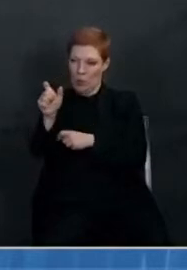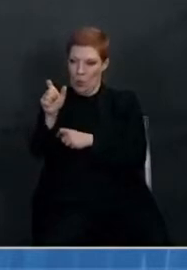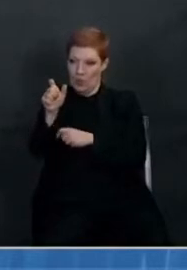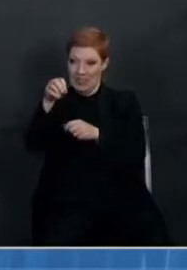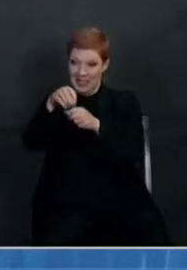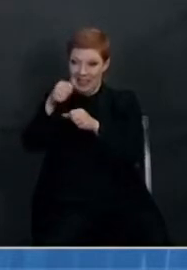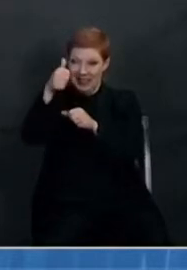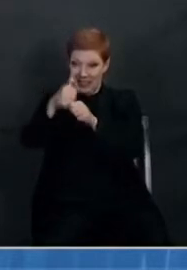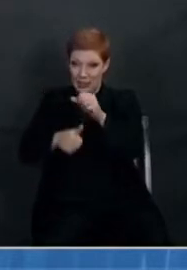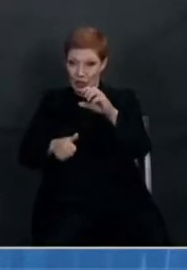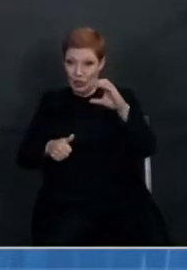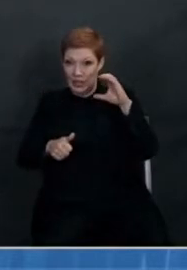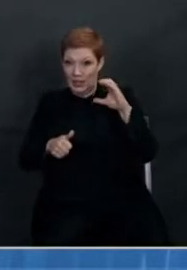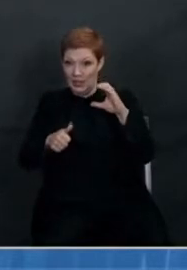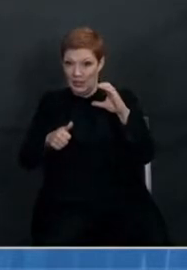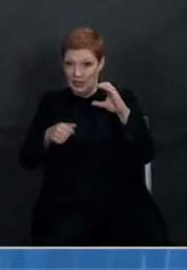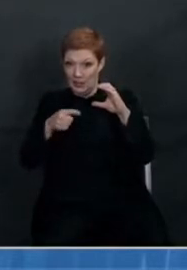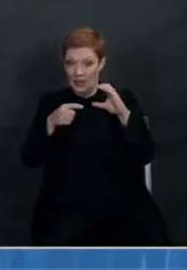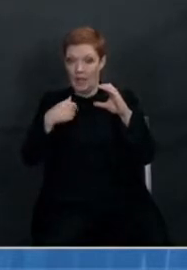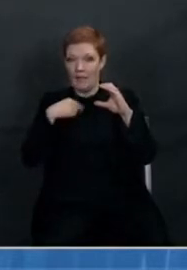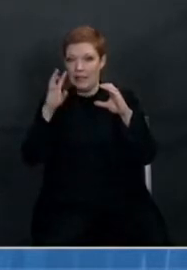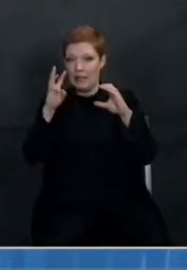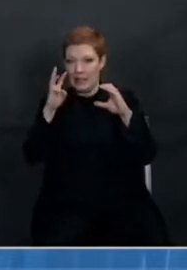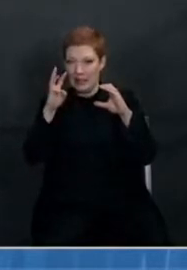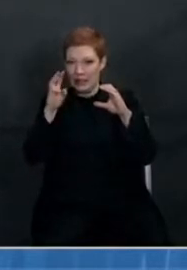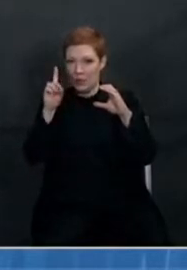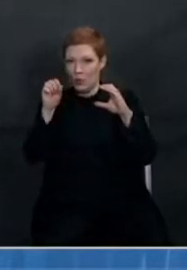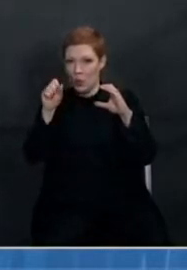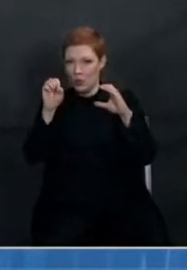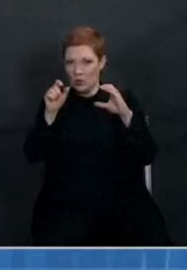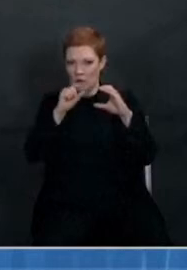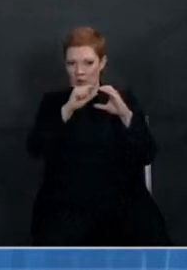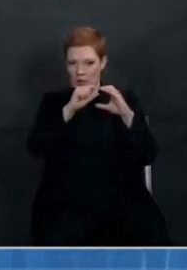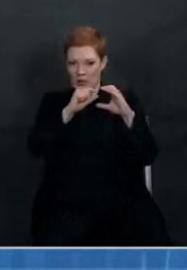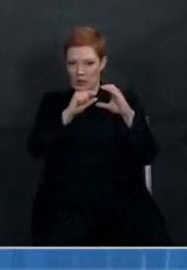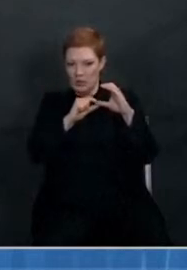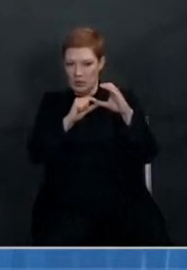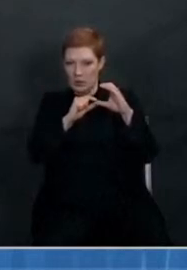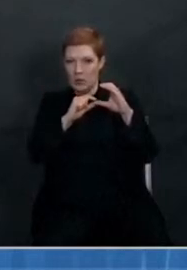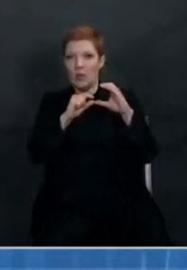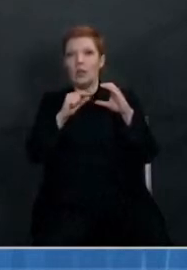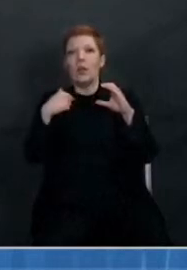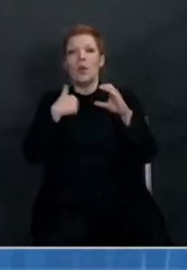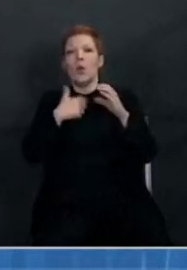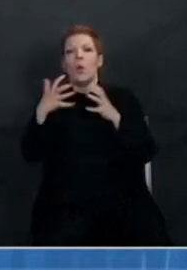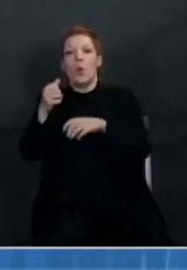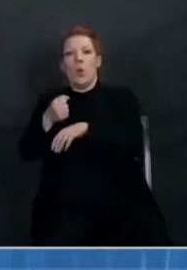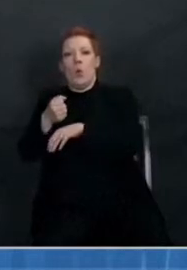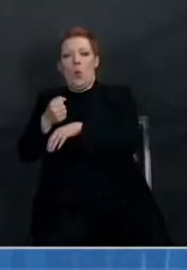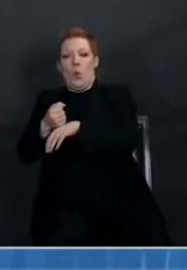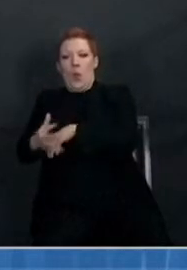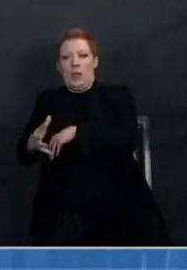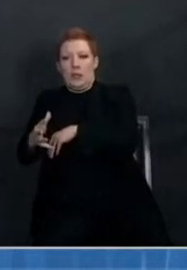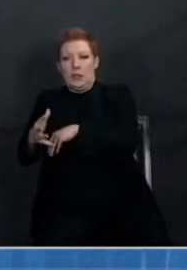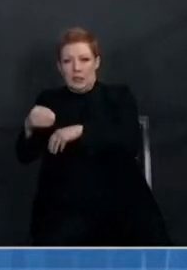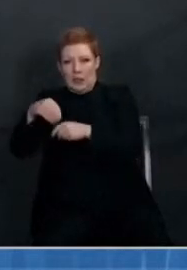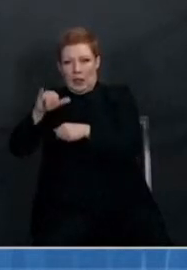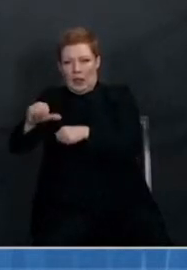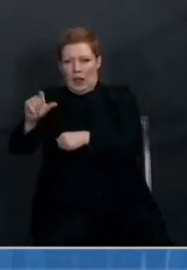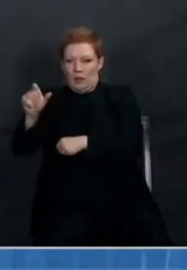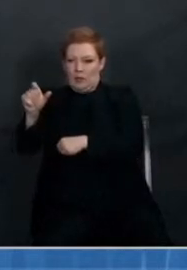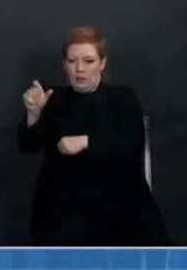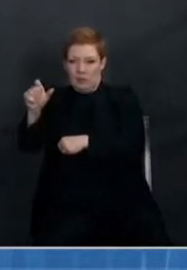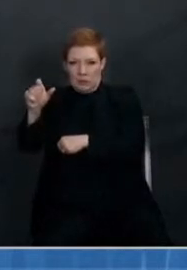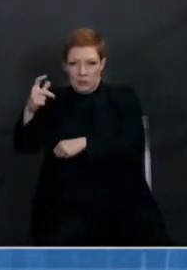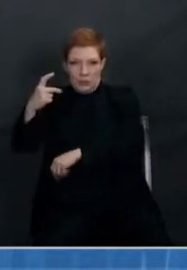of Pfizer kits include the most common low dead space syringes and 20% use other syringe